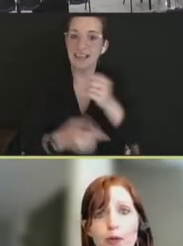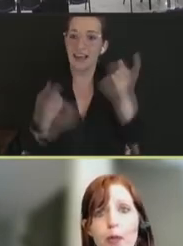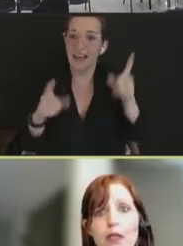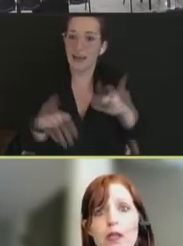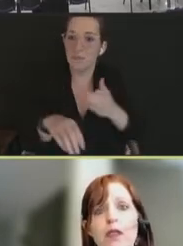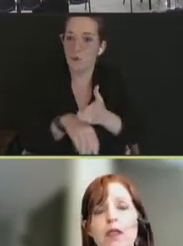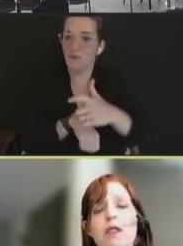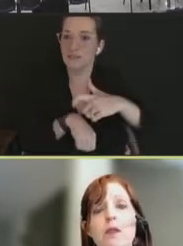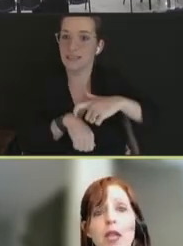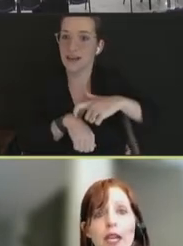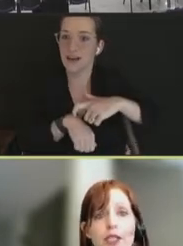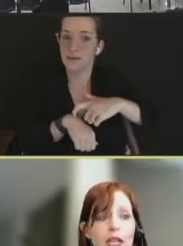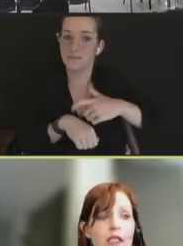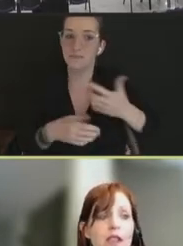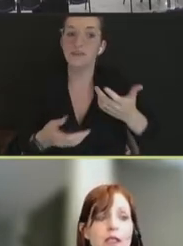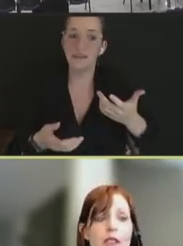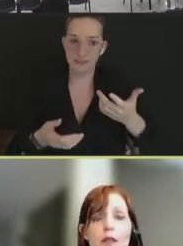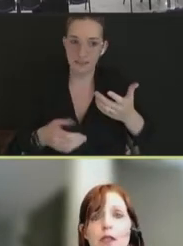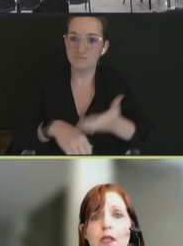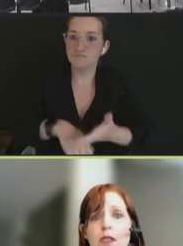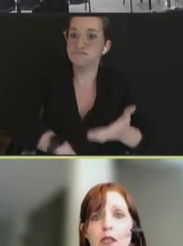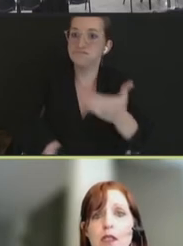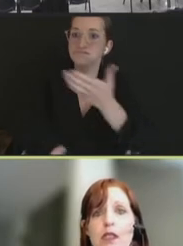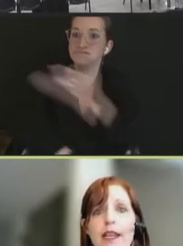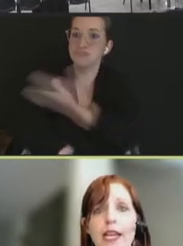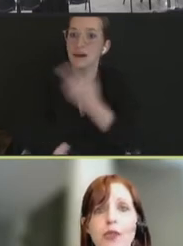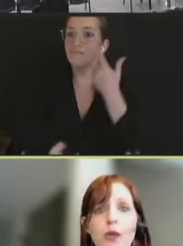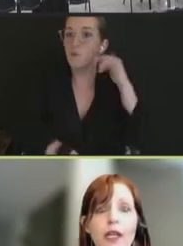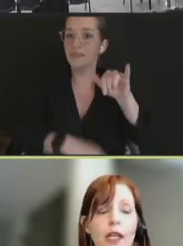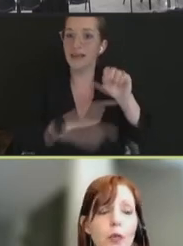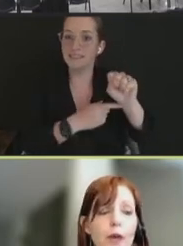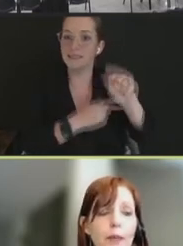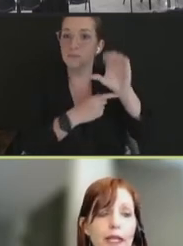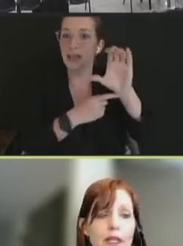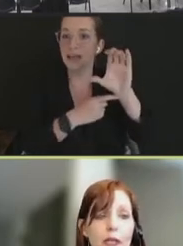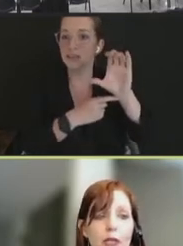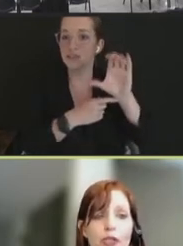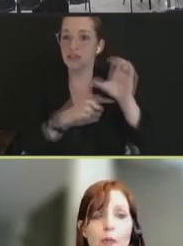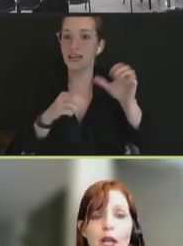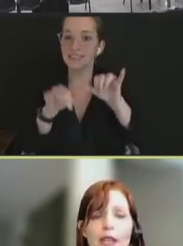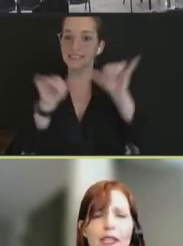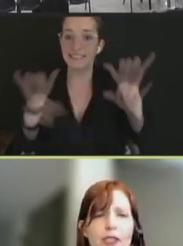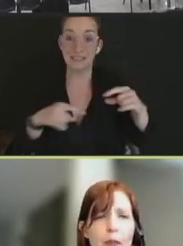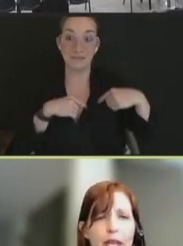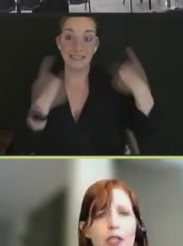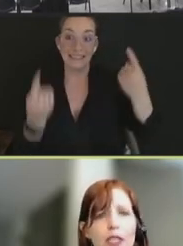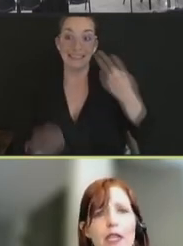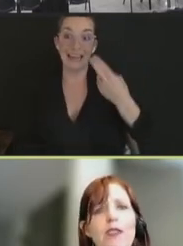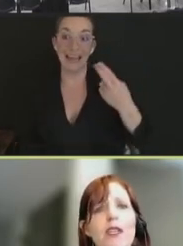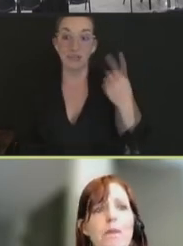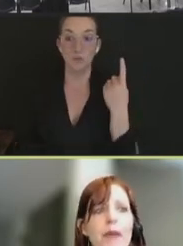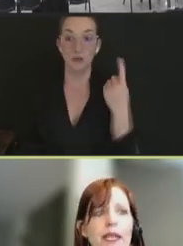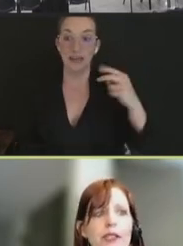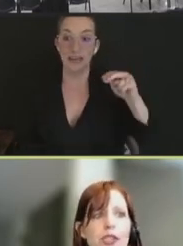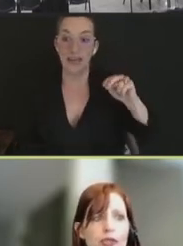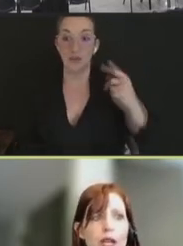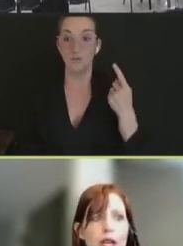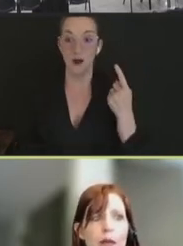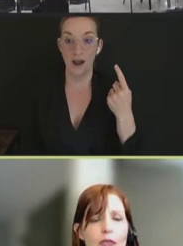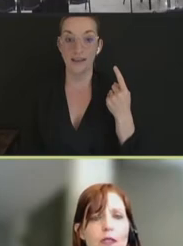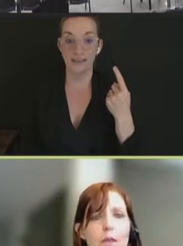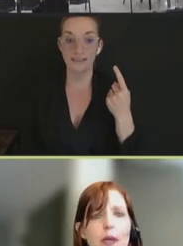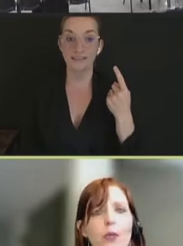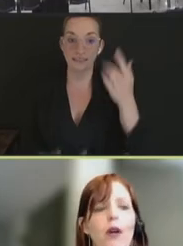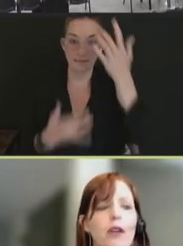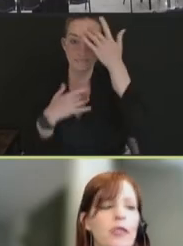improvements in these supply chain systems since the H1N1 pandemic response, especially in this midstream,